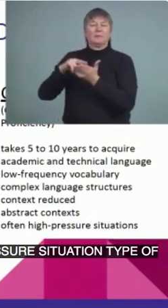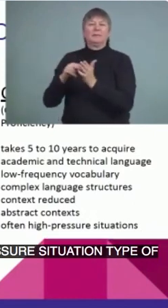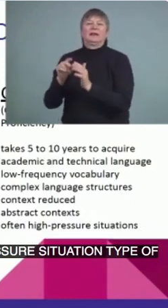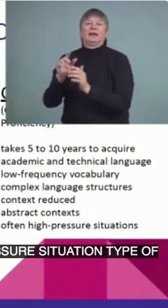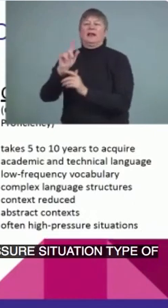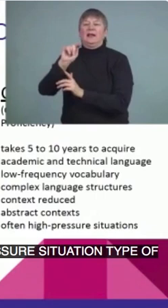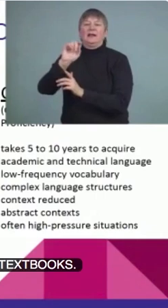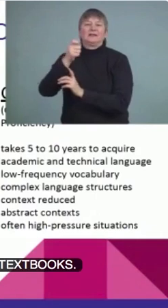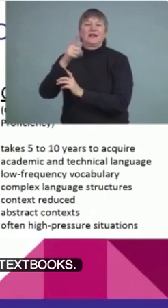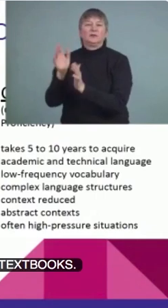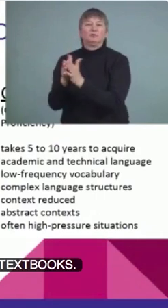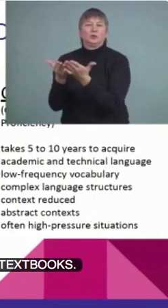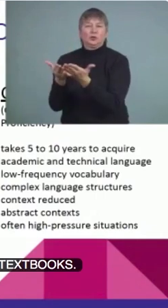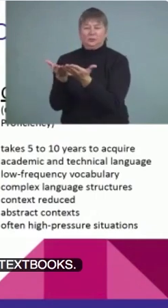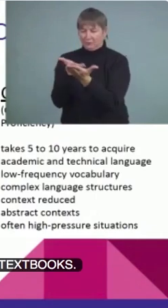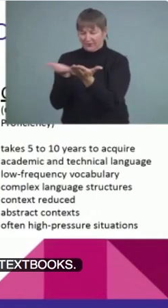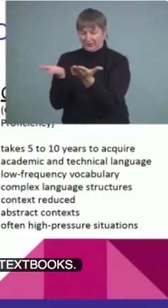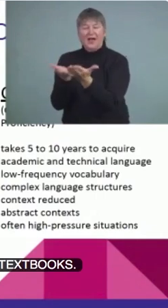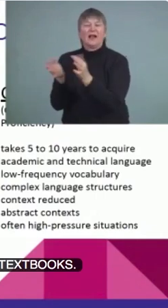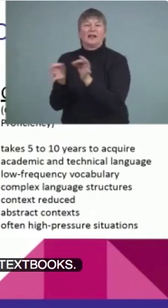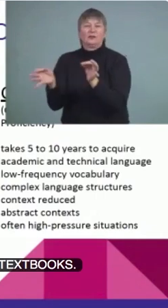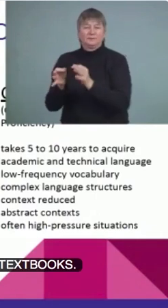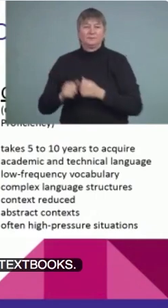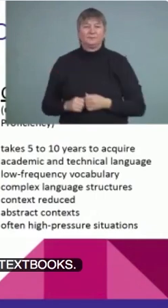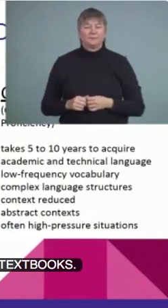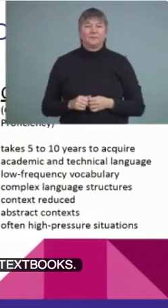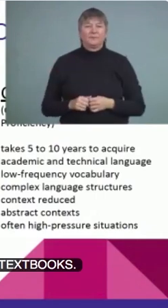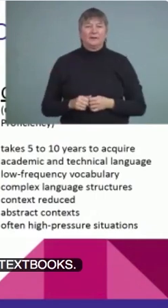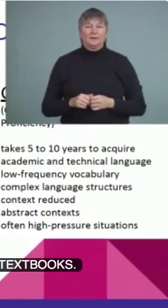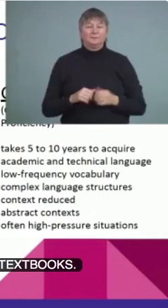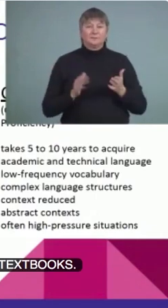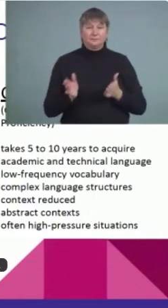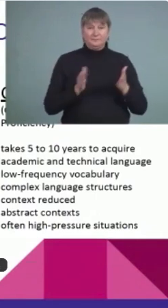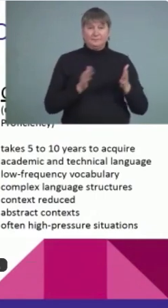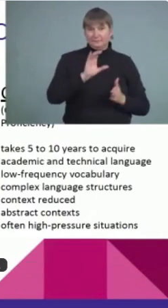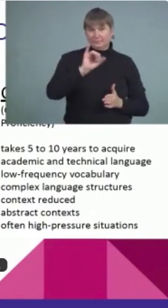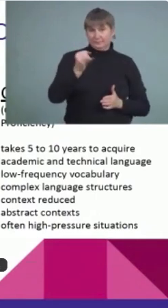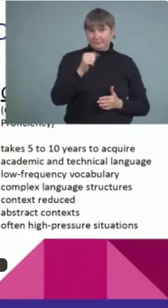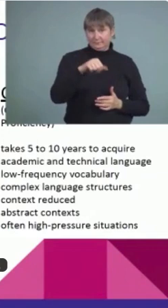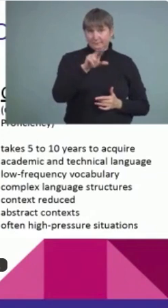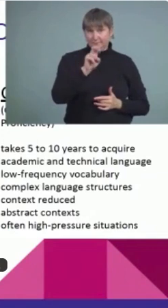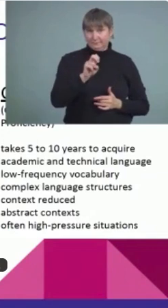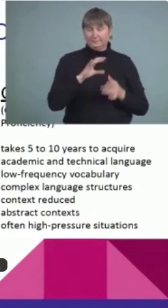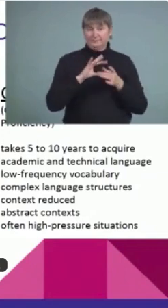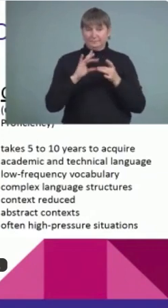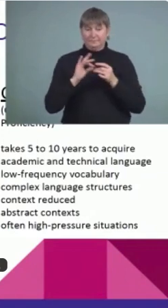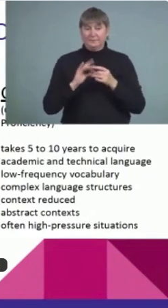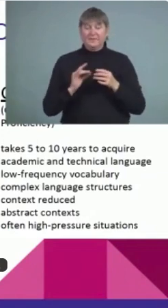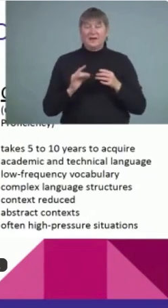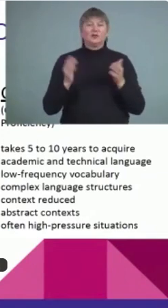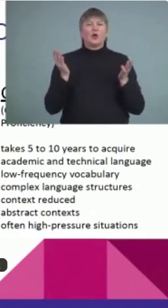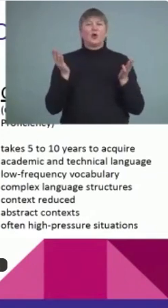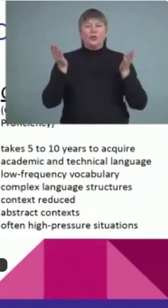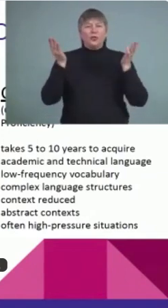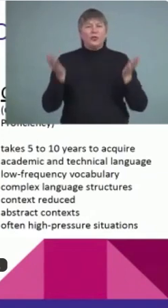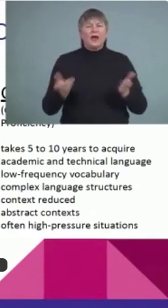And so this is very generalized. It's more interpreted for more of our children